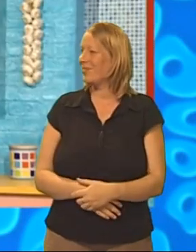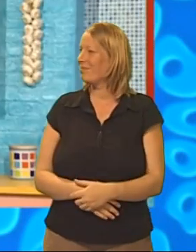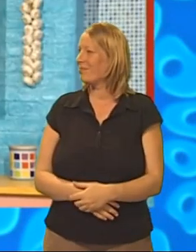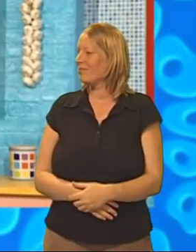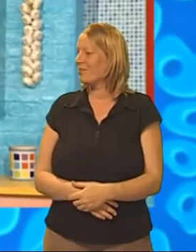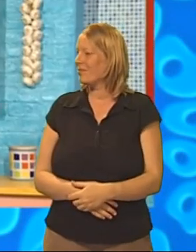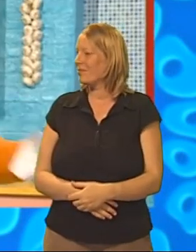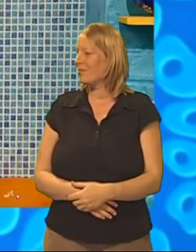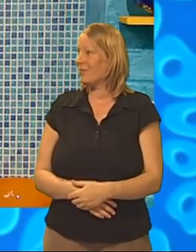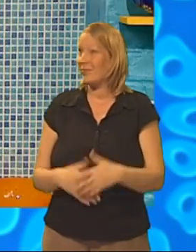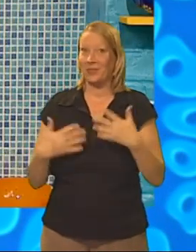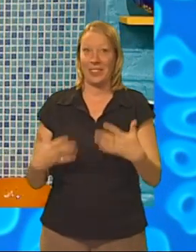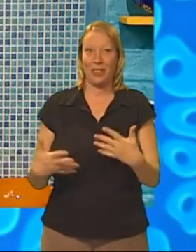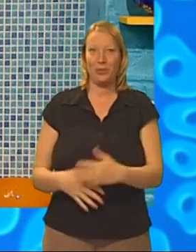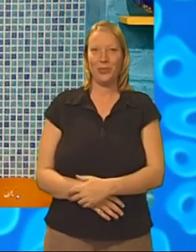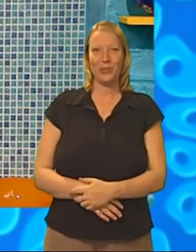Right now.